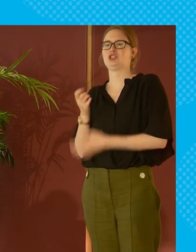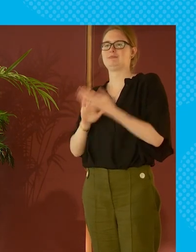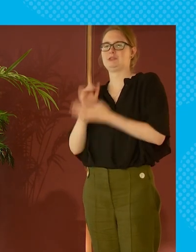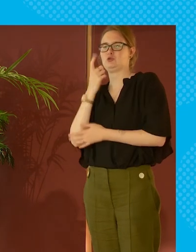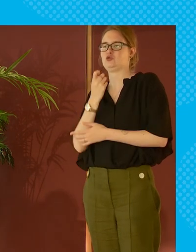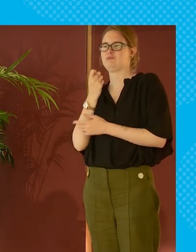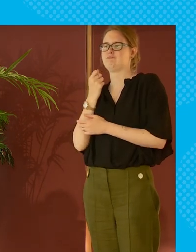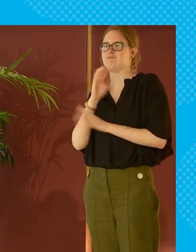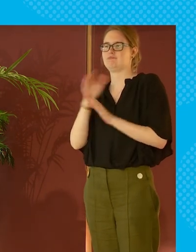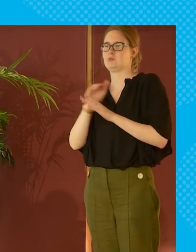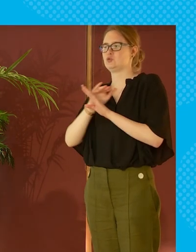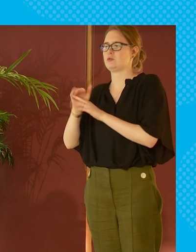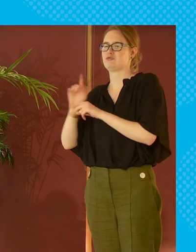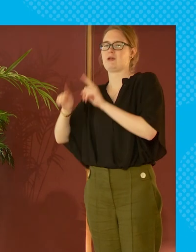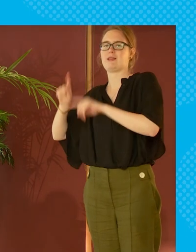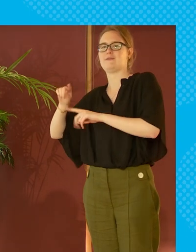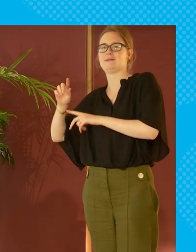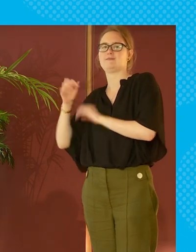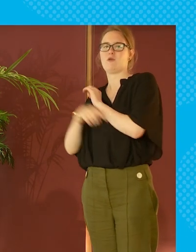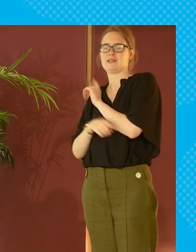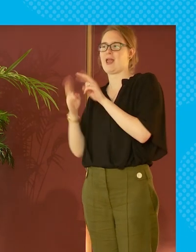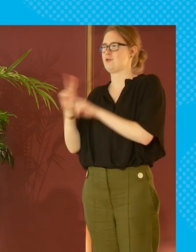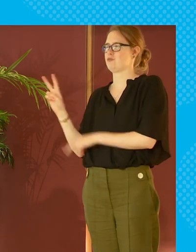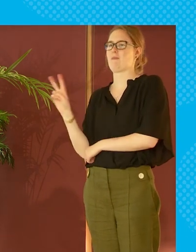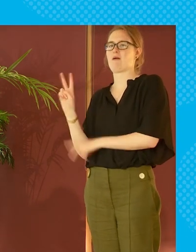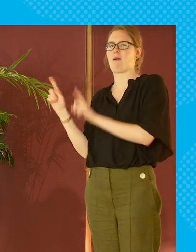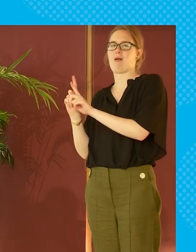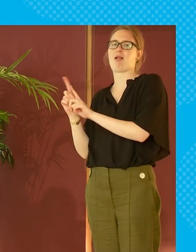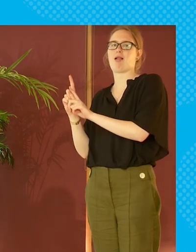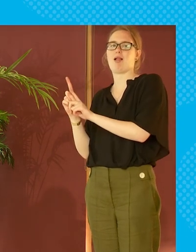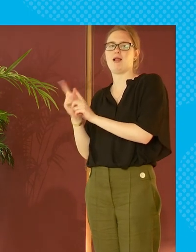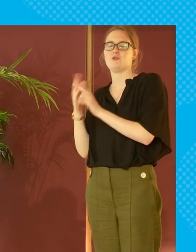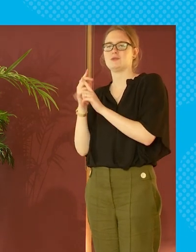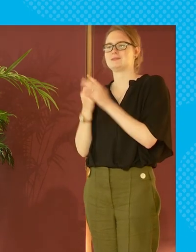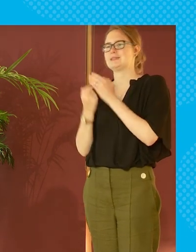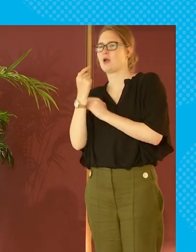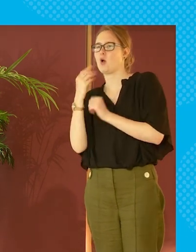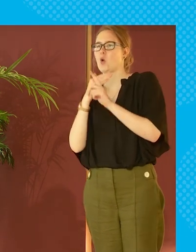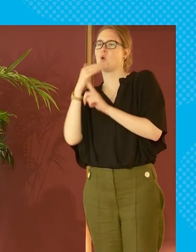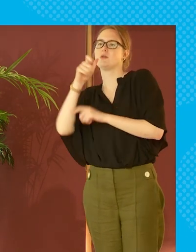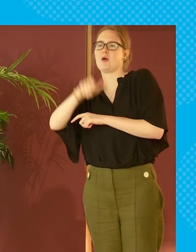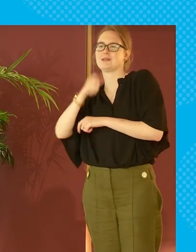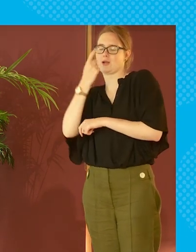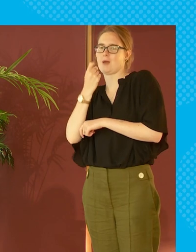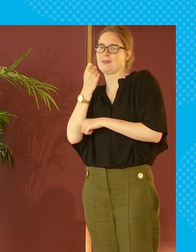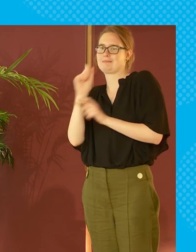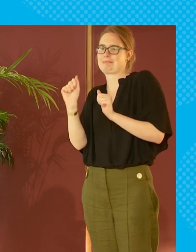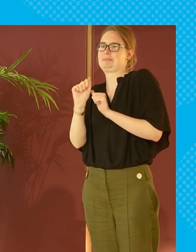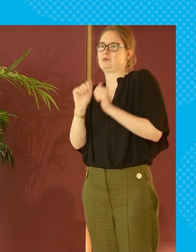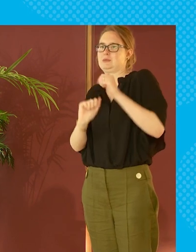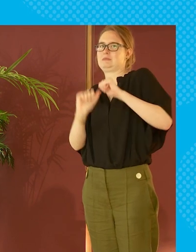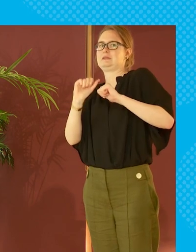pensions credit you should avoid relative poverty particularly if you're in a couple if you're a single older person you are you